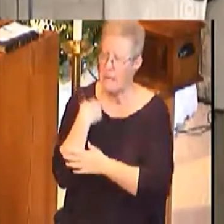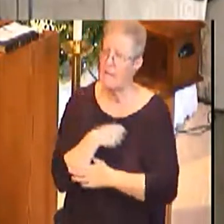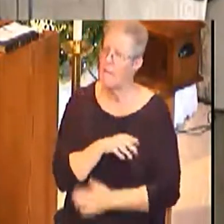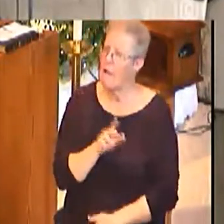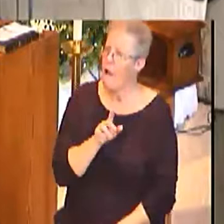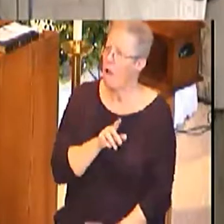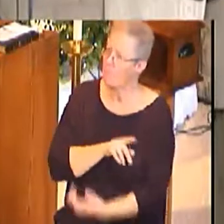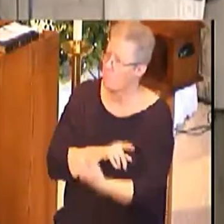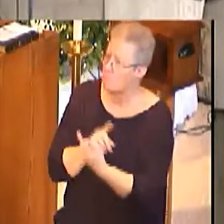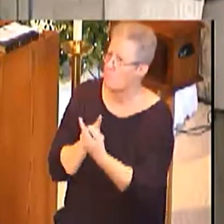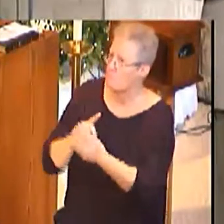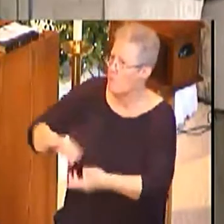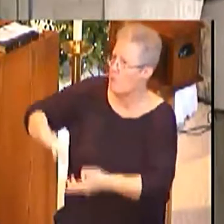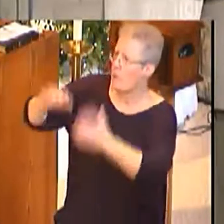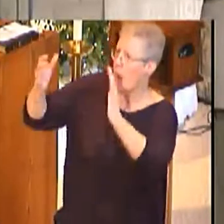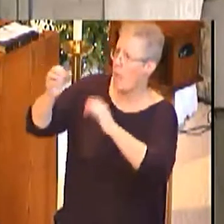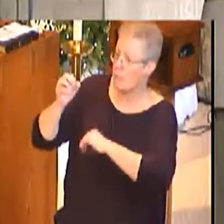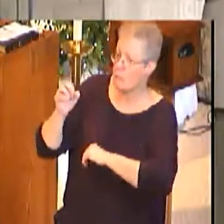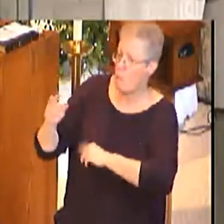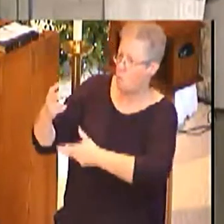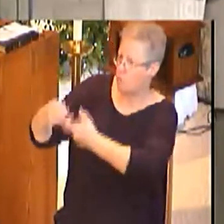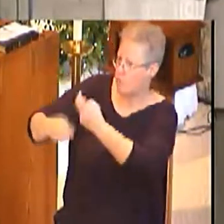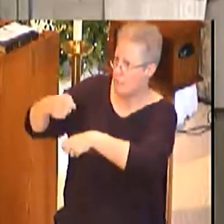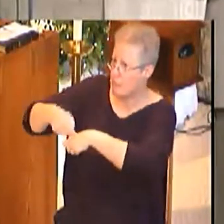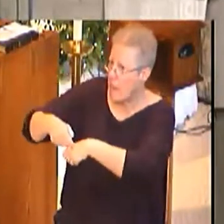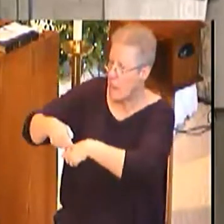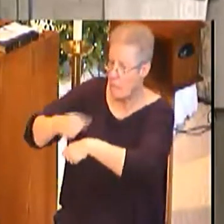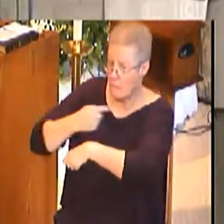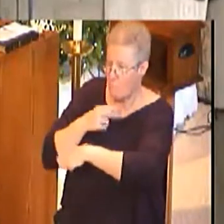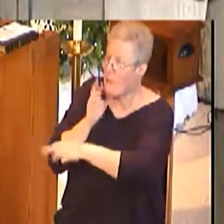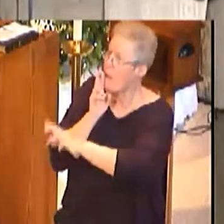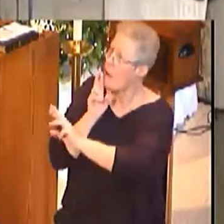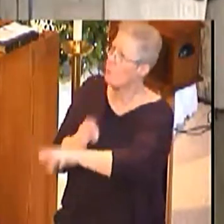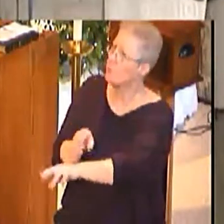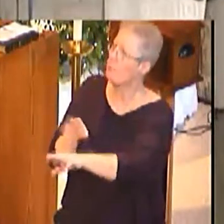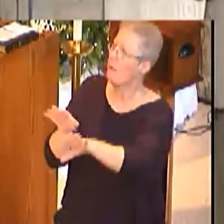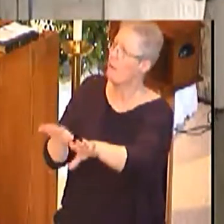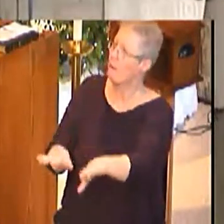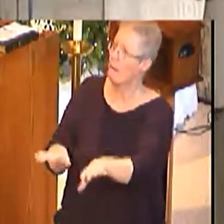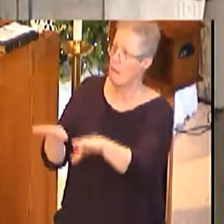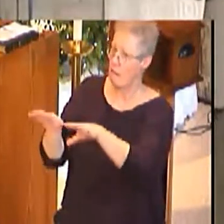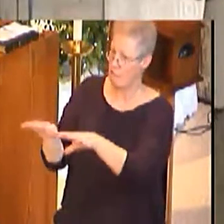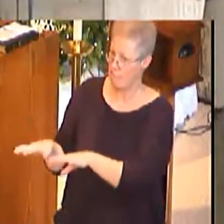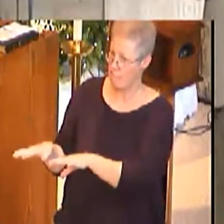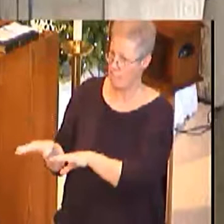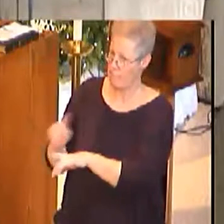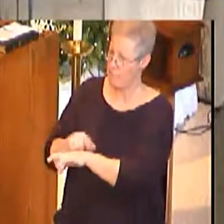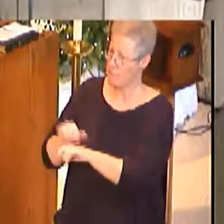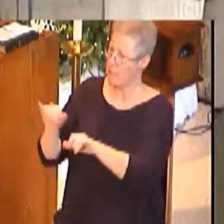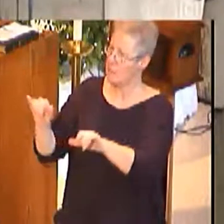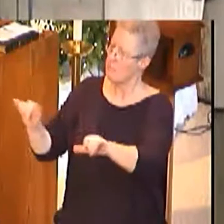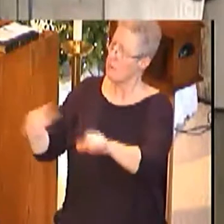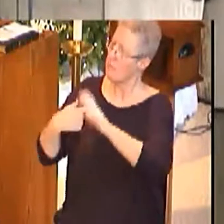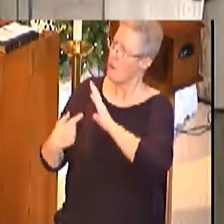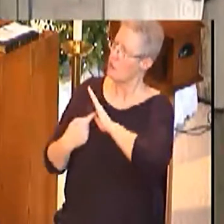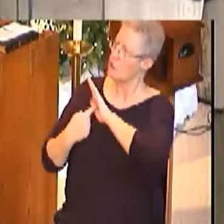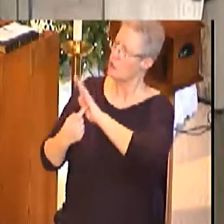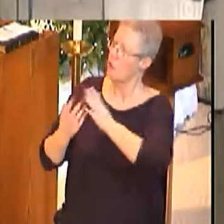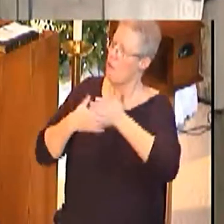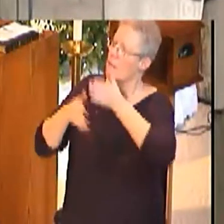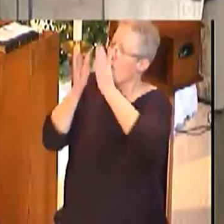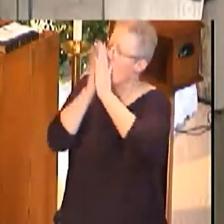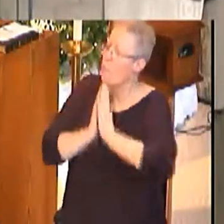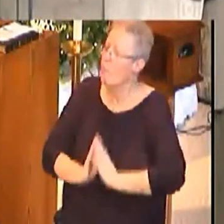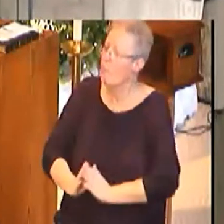or unrest, I respond calmly as I display my prayerful peace of mind.